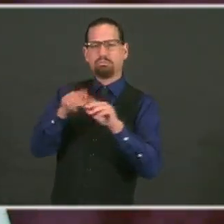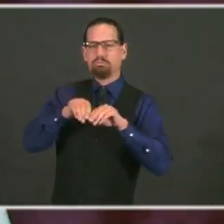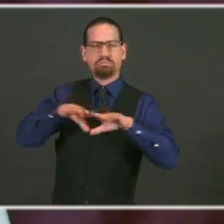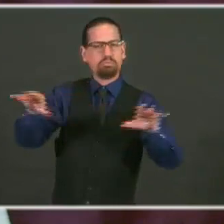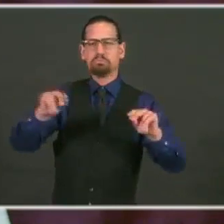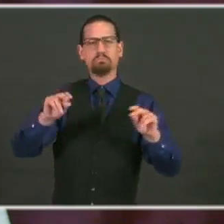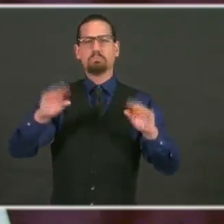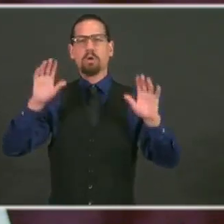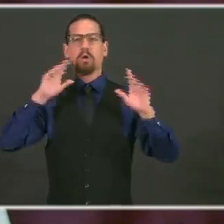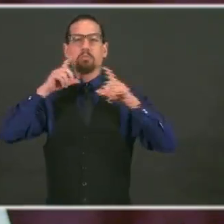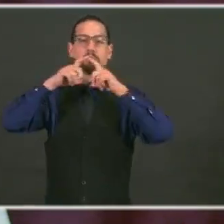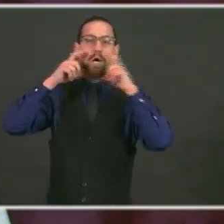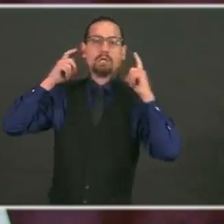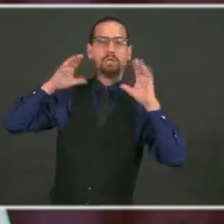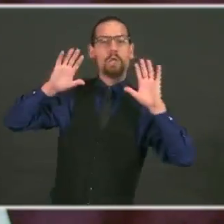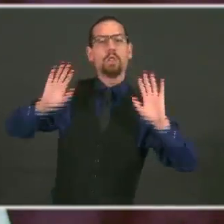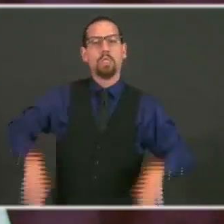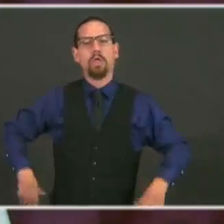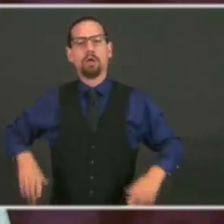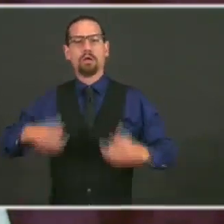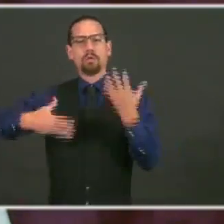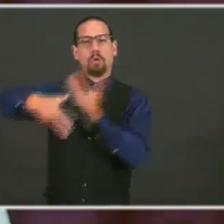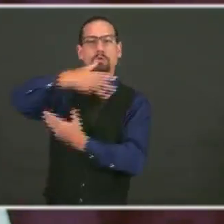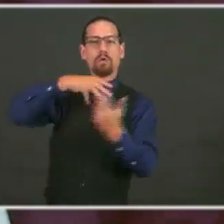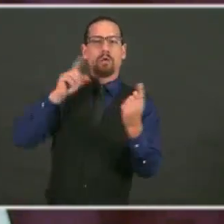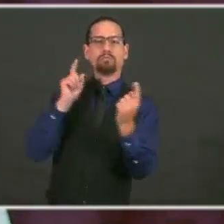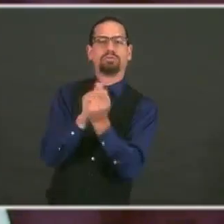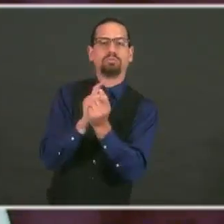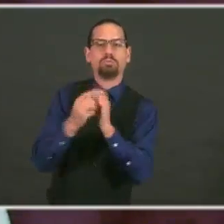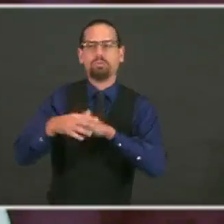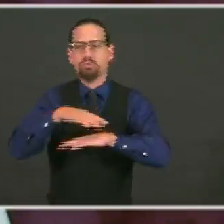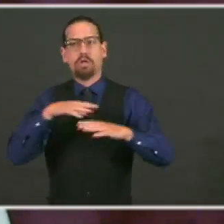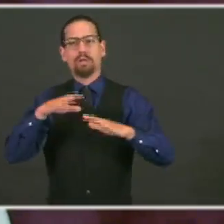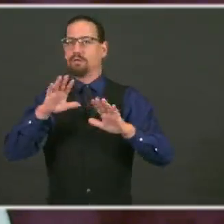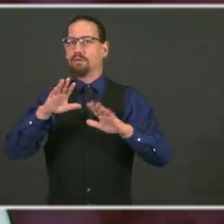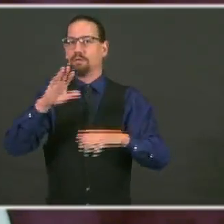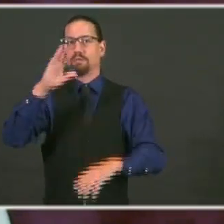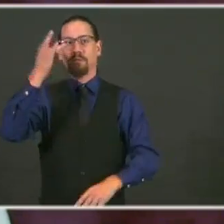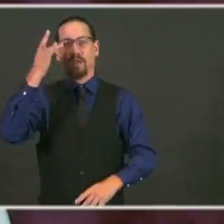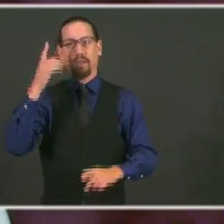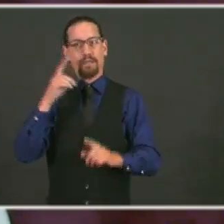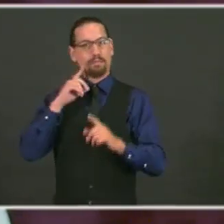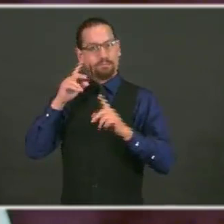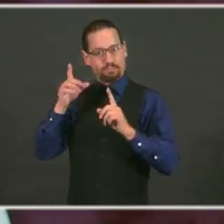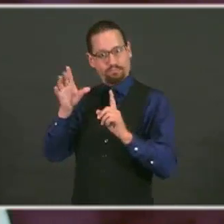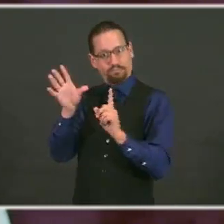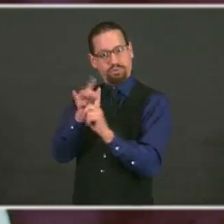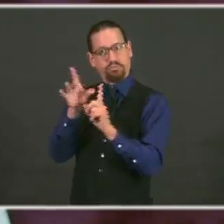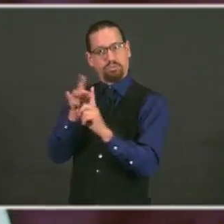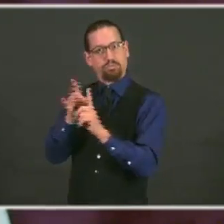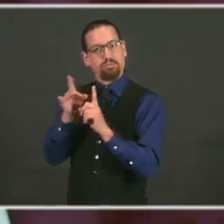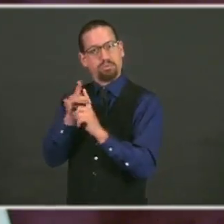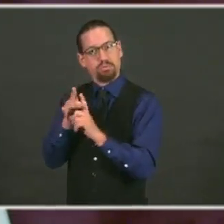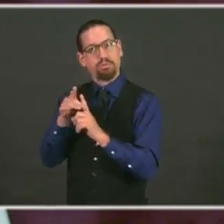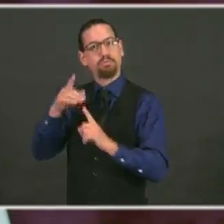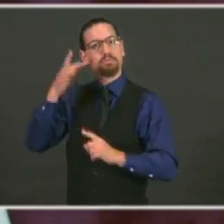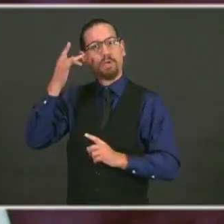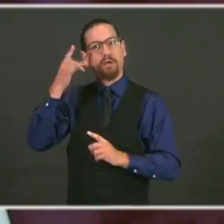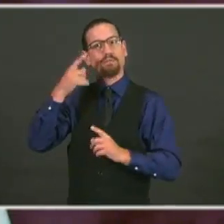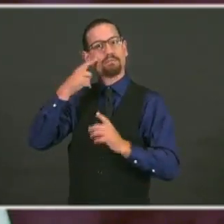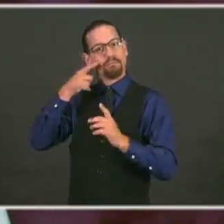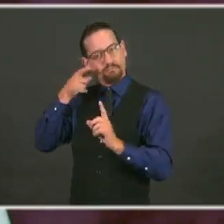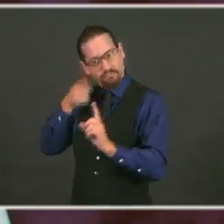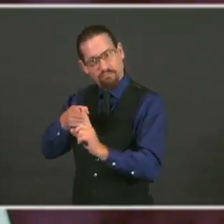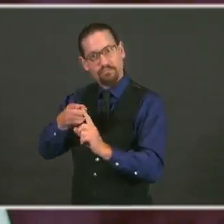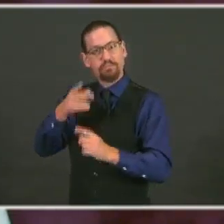That's not right. The reason our test positive is where it is and we're doing well is because we're not letting our